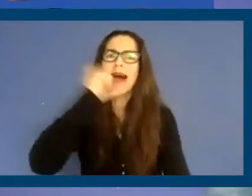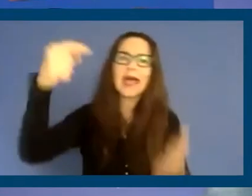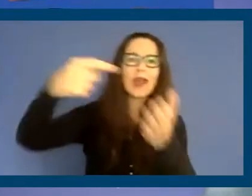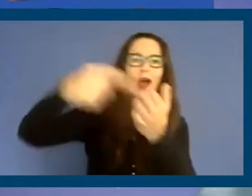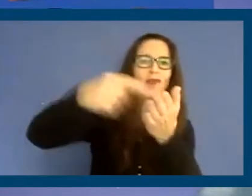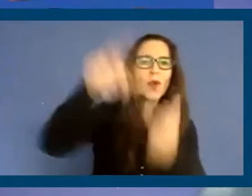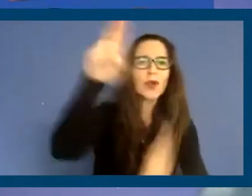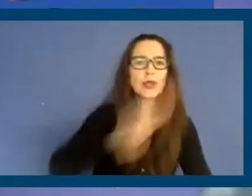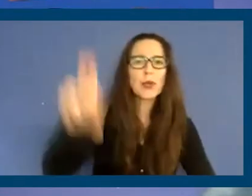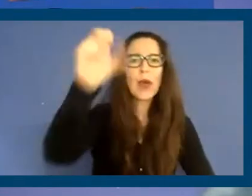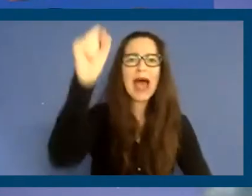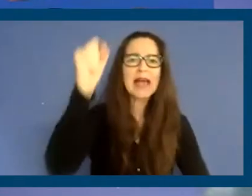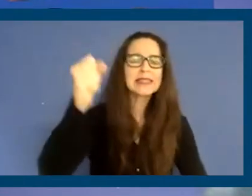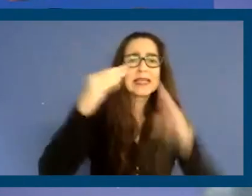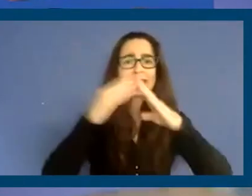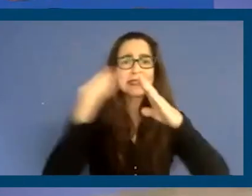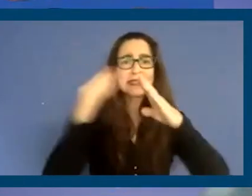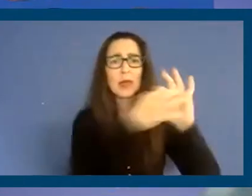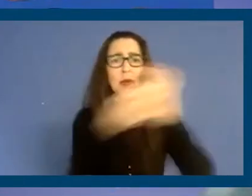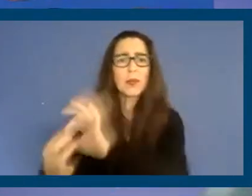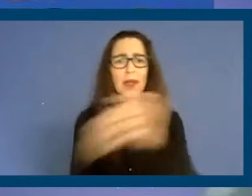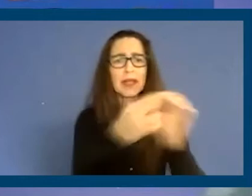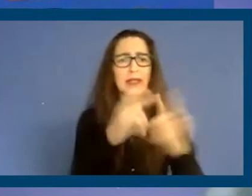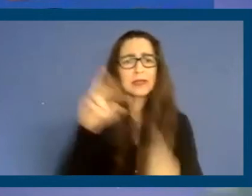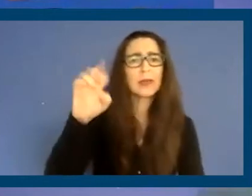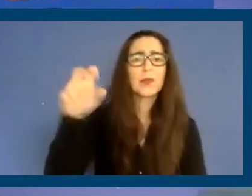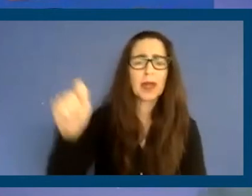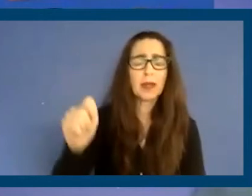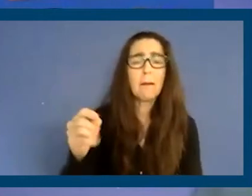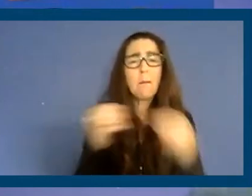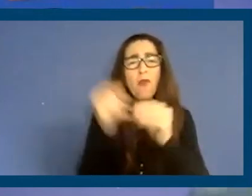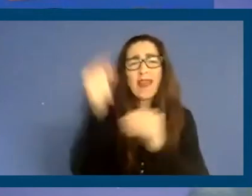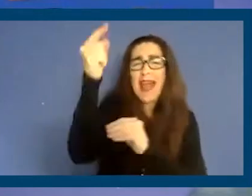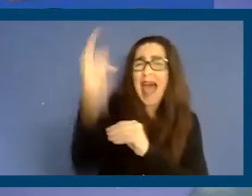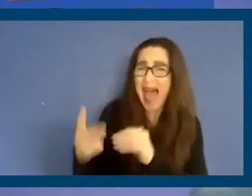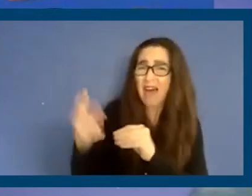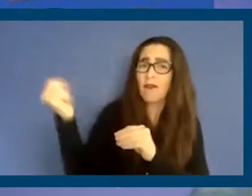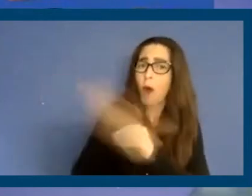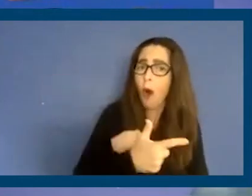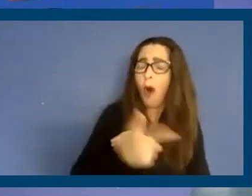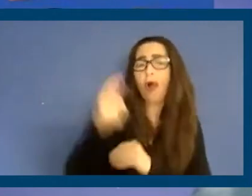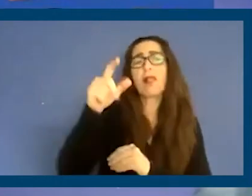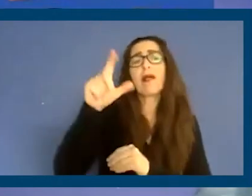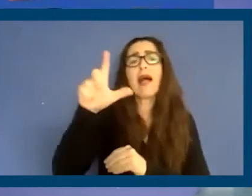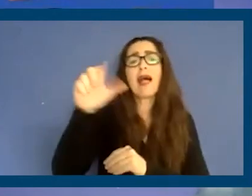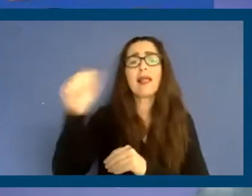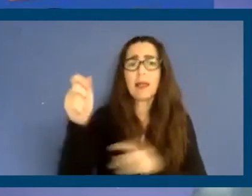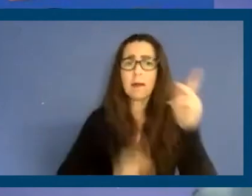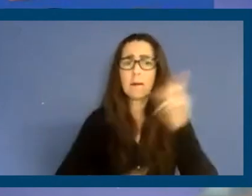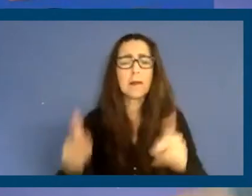as rent burden goes on tenants. More than half of all L.A. renter households live in